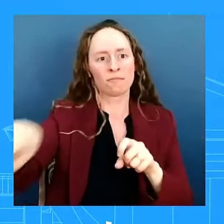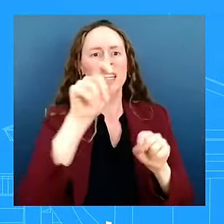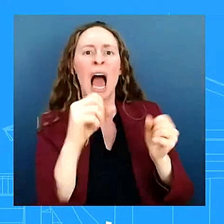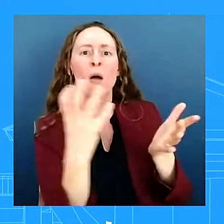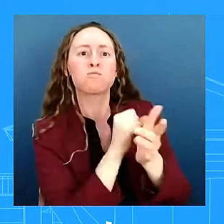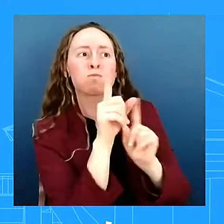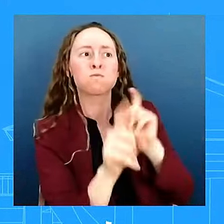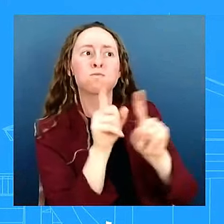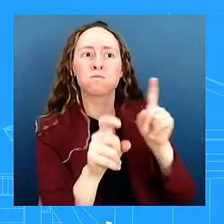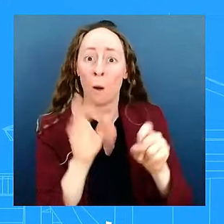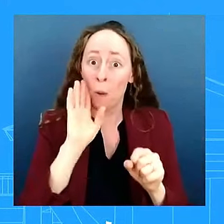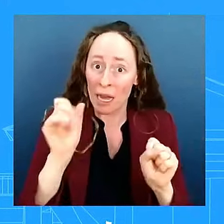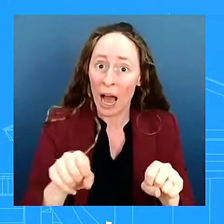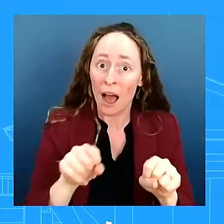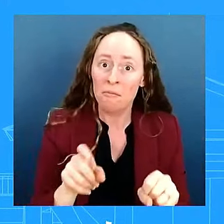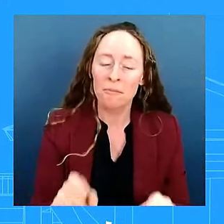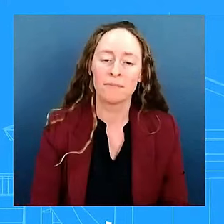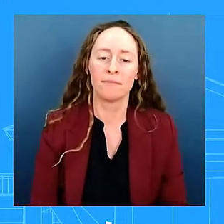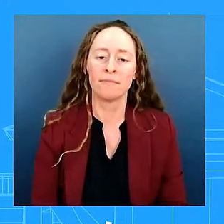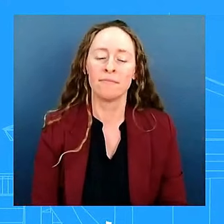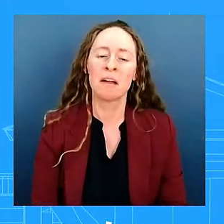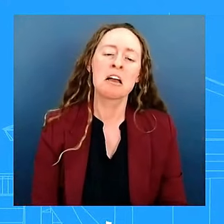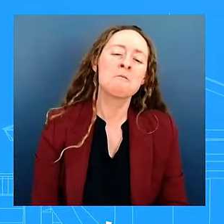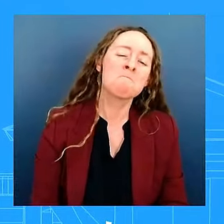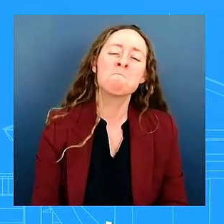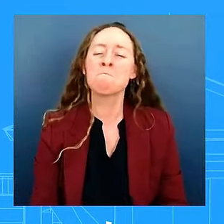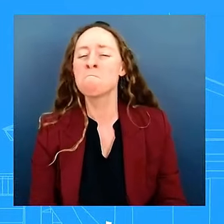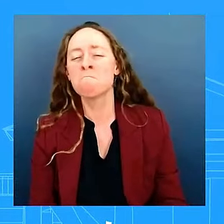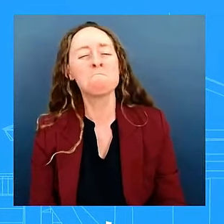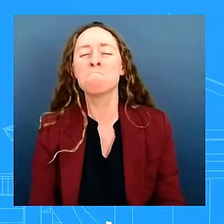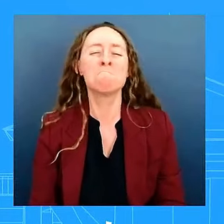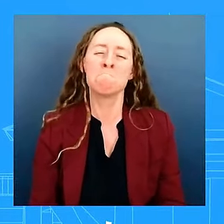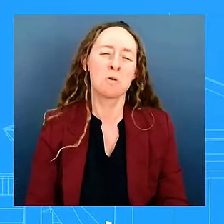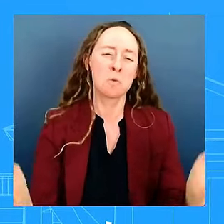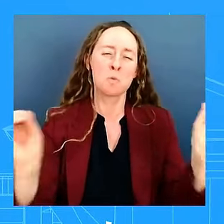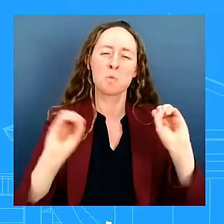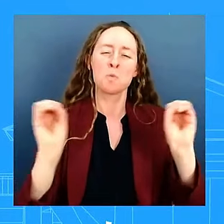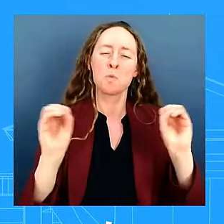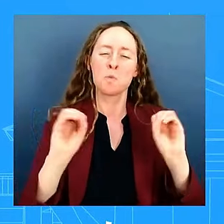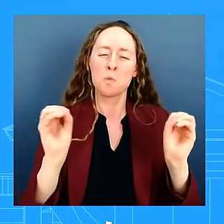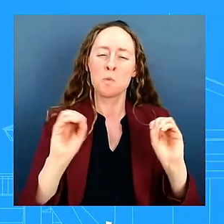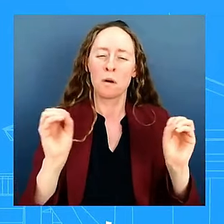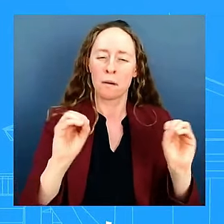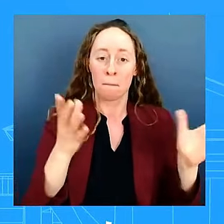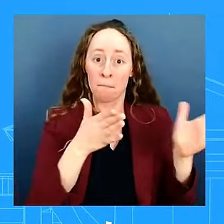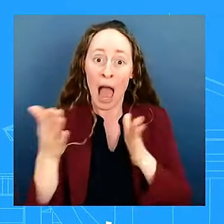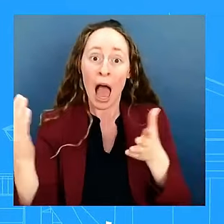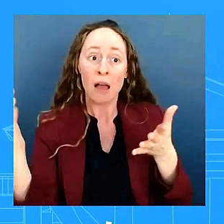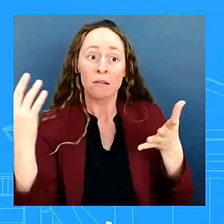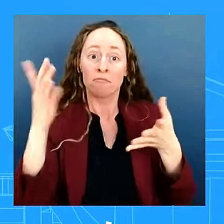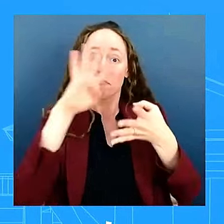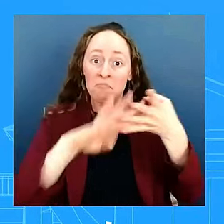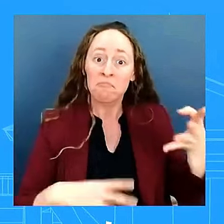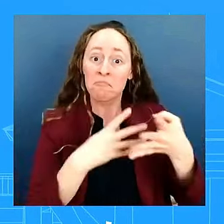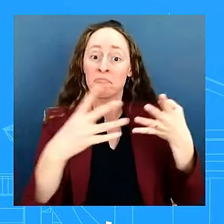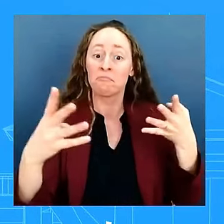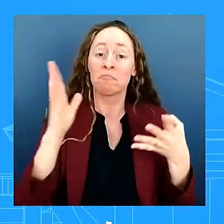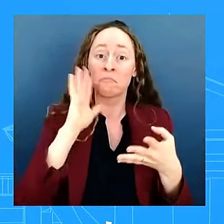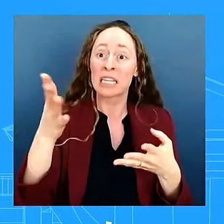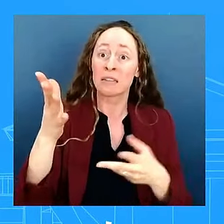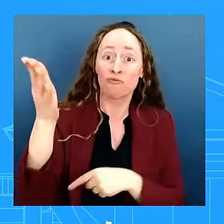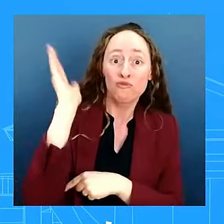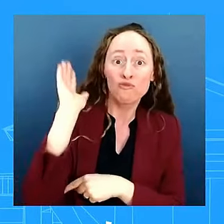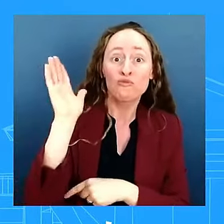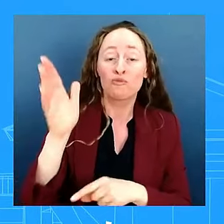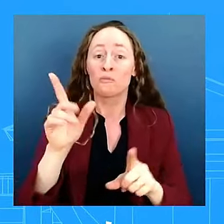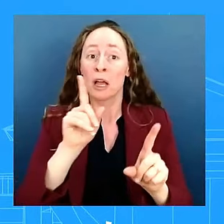far as a a press conference component um i believe there is not one scheduled for tomorrow um but